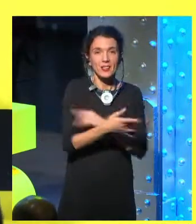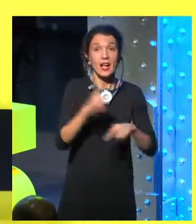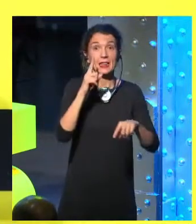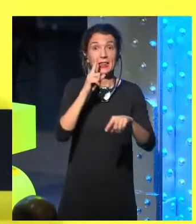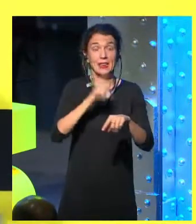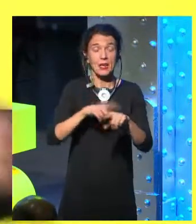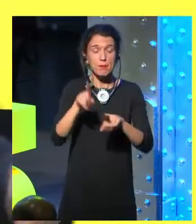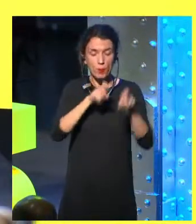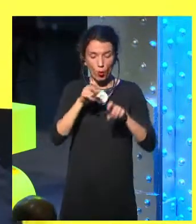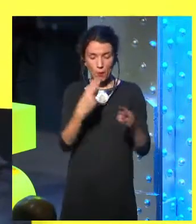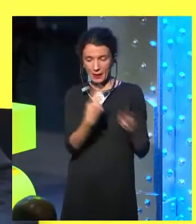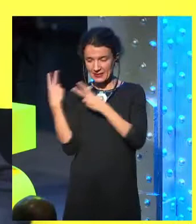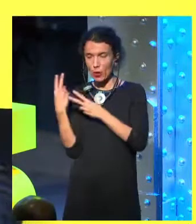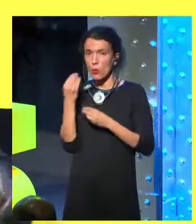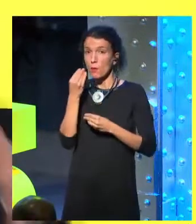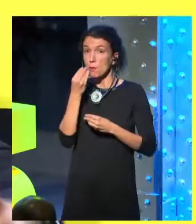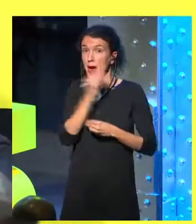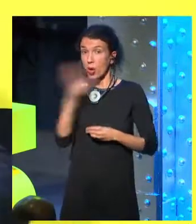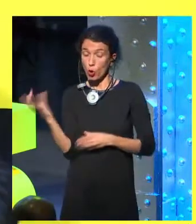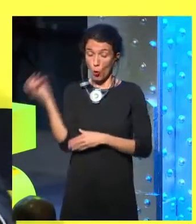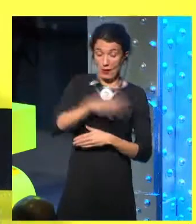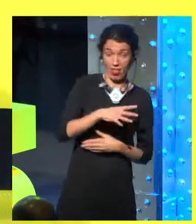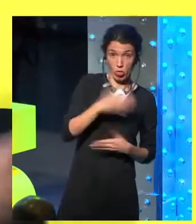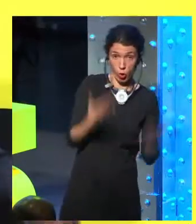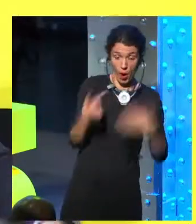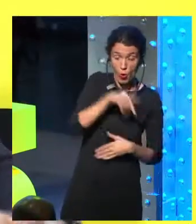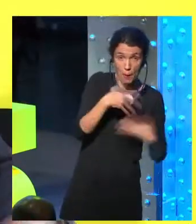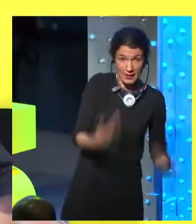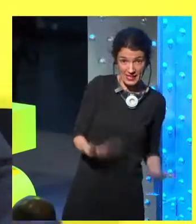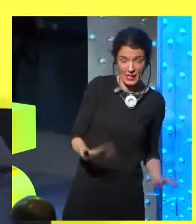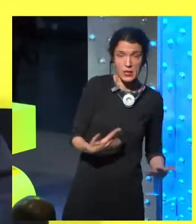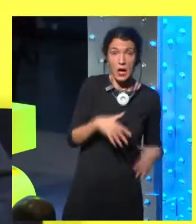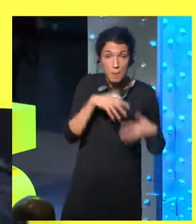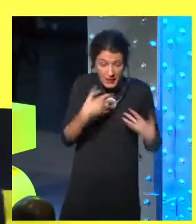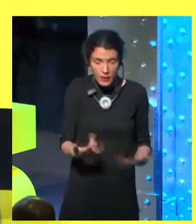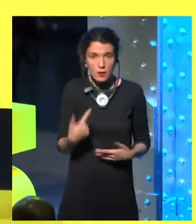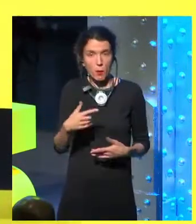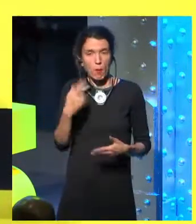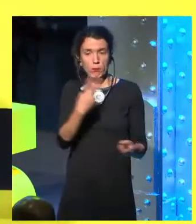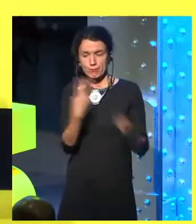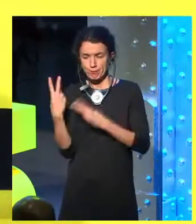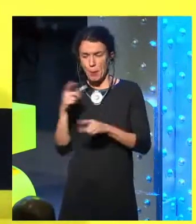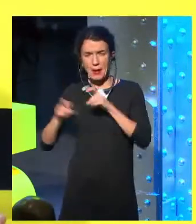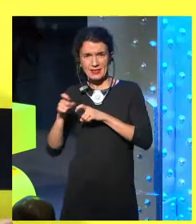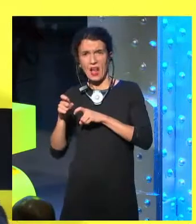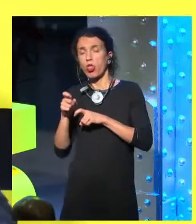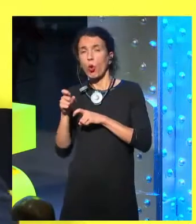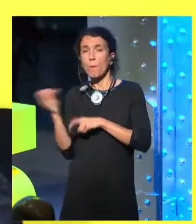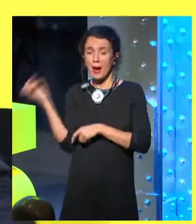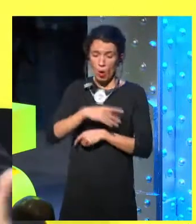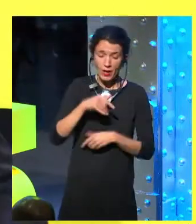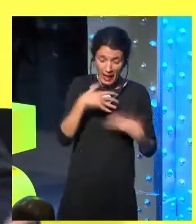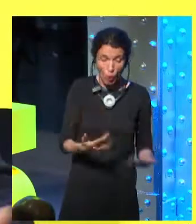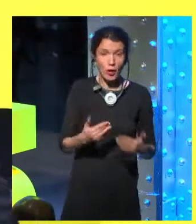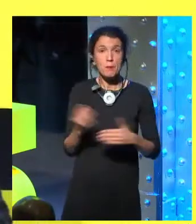of seeing any ancient times better, and even present, better than the future.